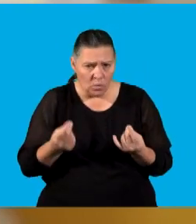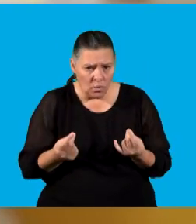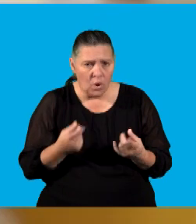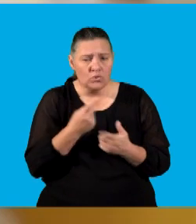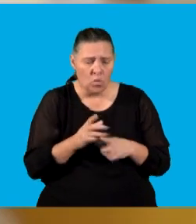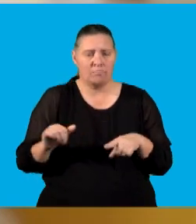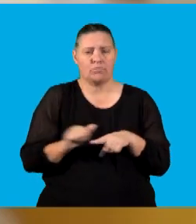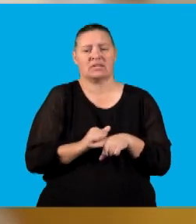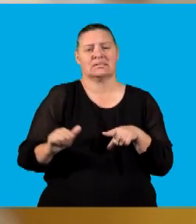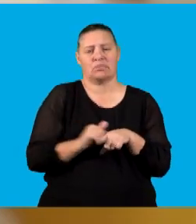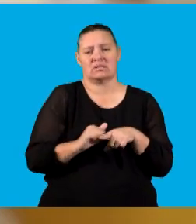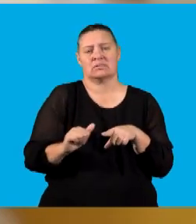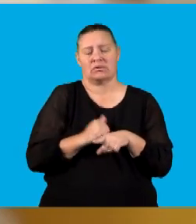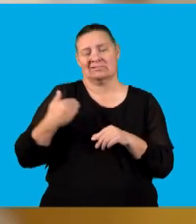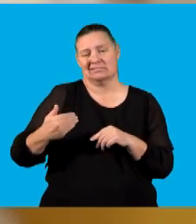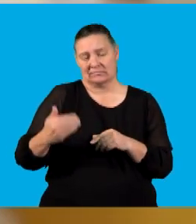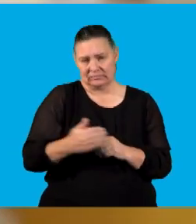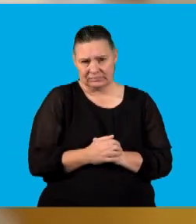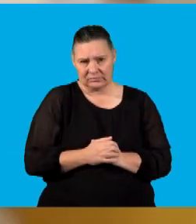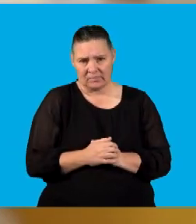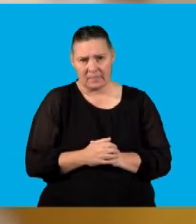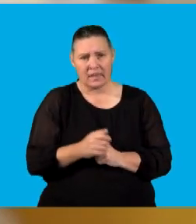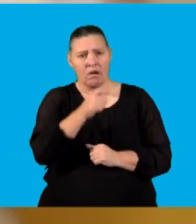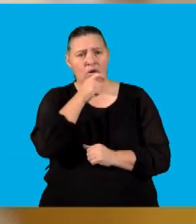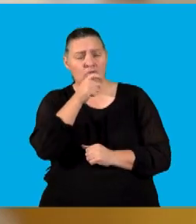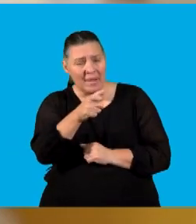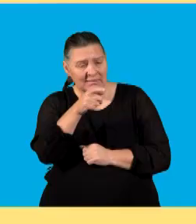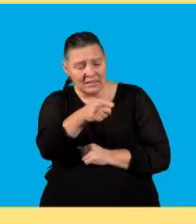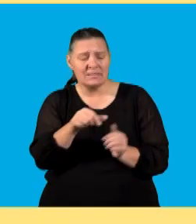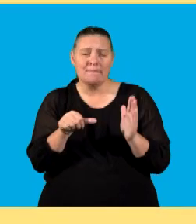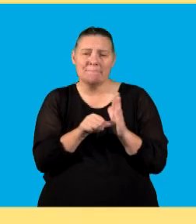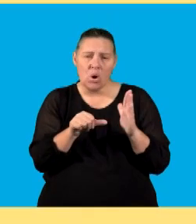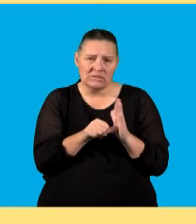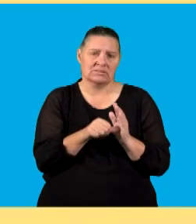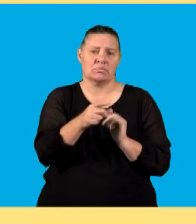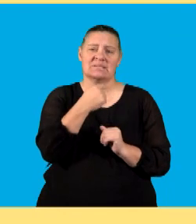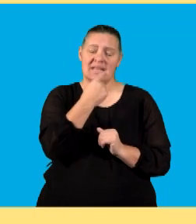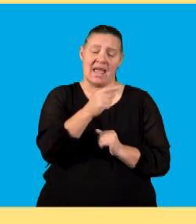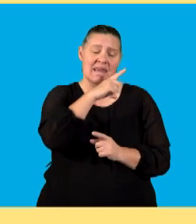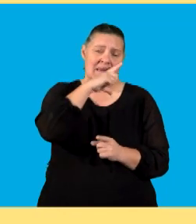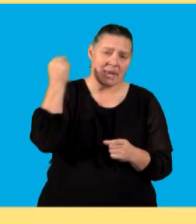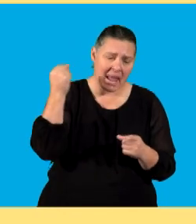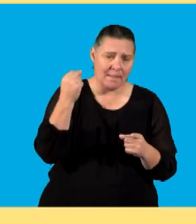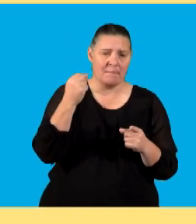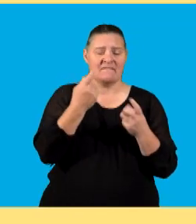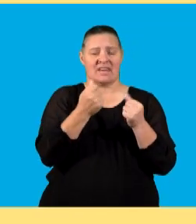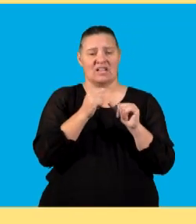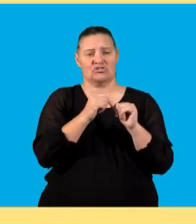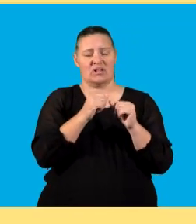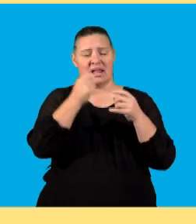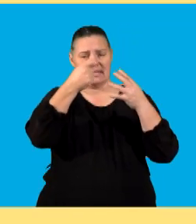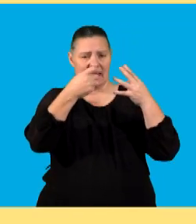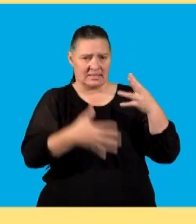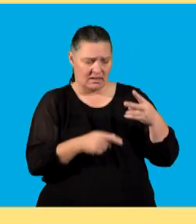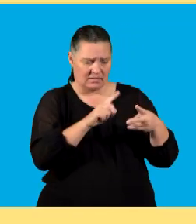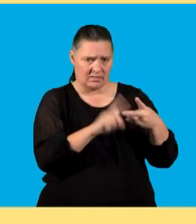formulas by regularly practicing. When commenting on financial indicators, it is important to state the name of the financial